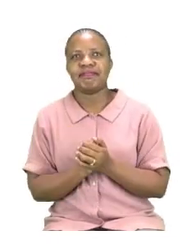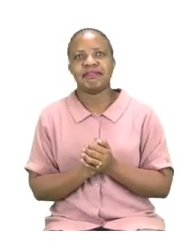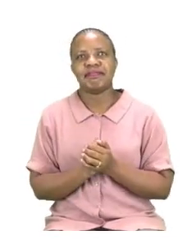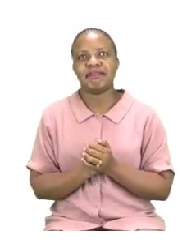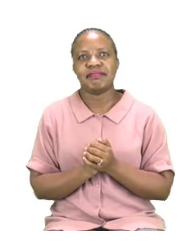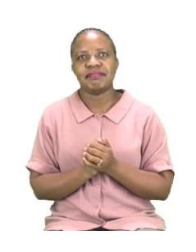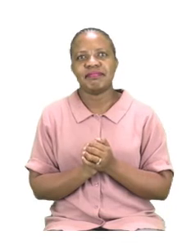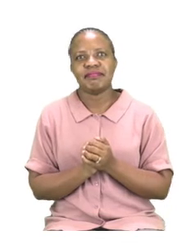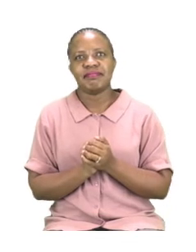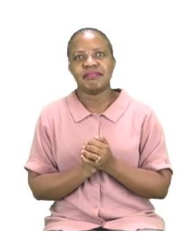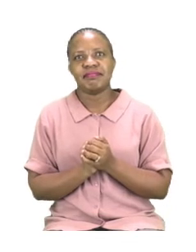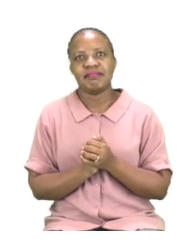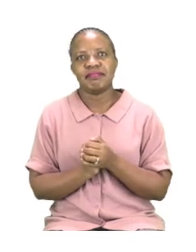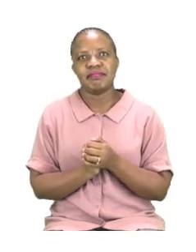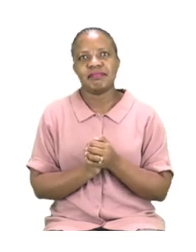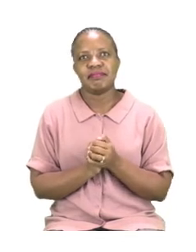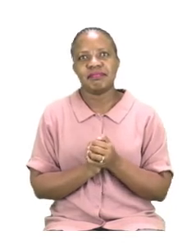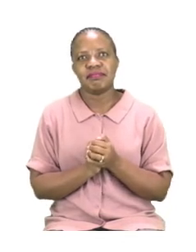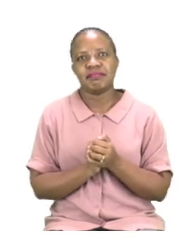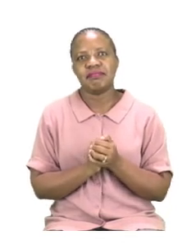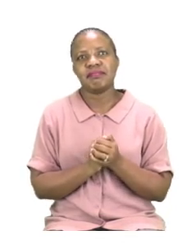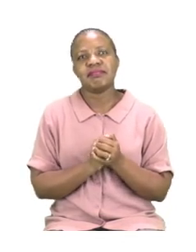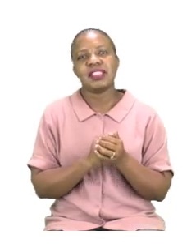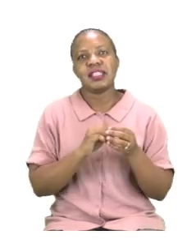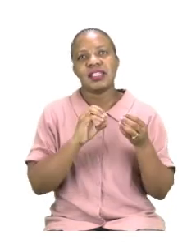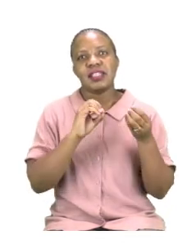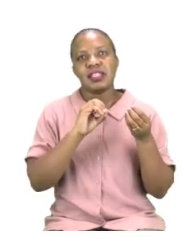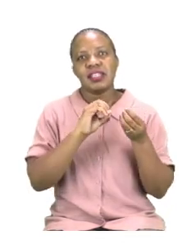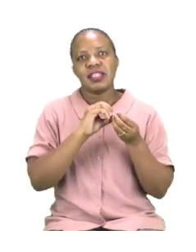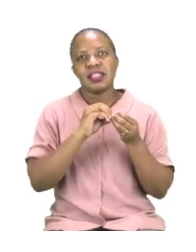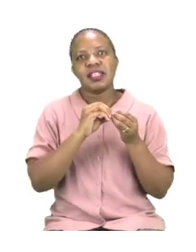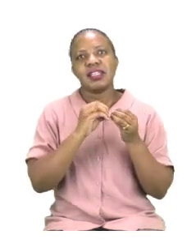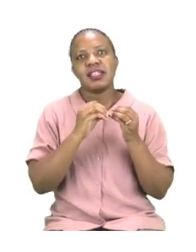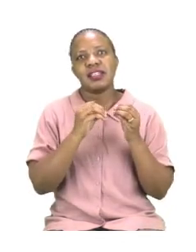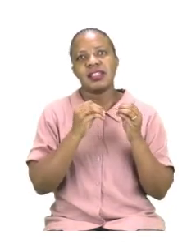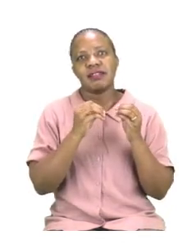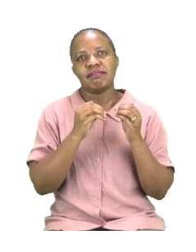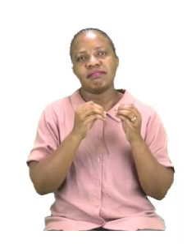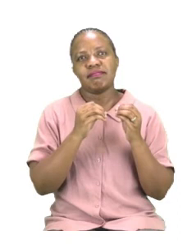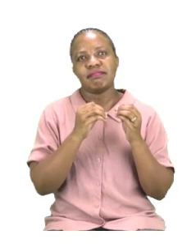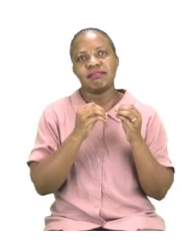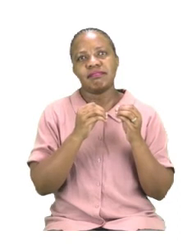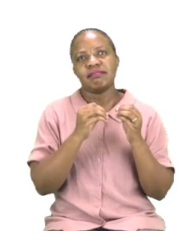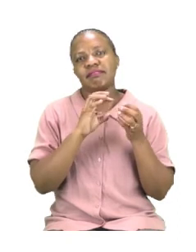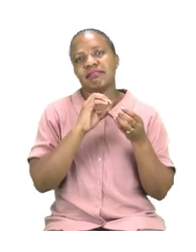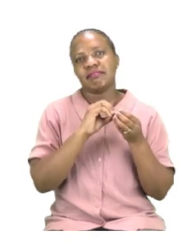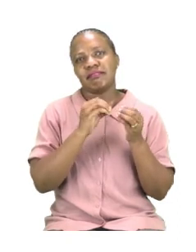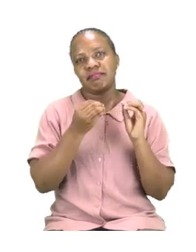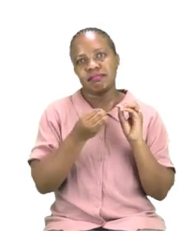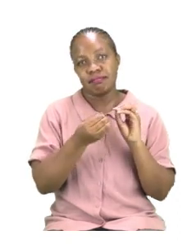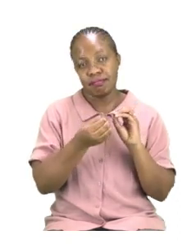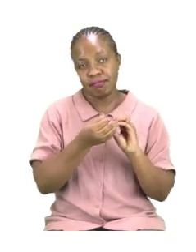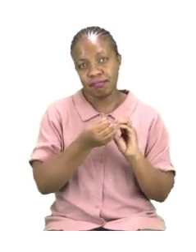2, wants the numbers, the mass. So you are going to write them starting with the heaviest and